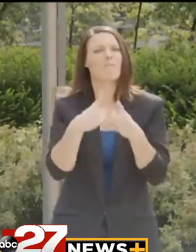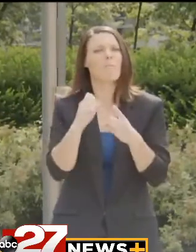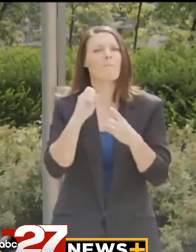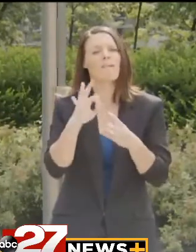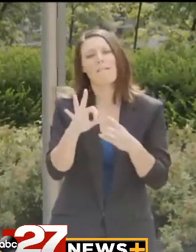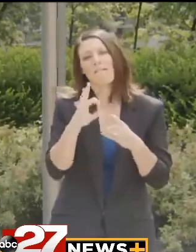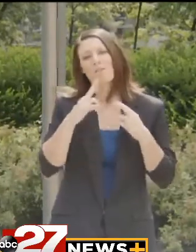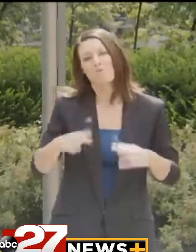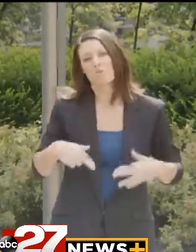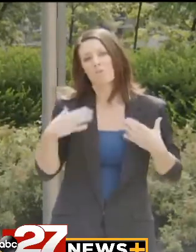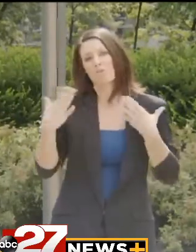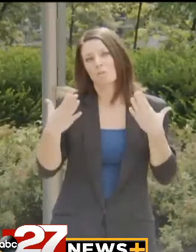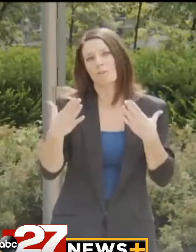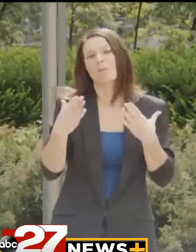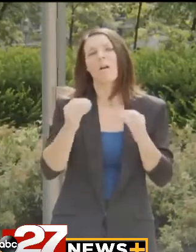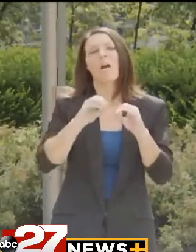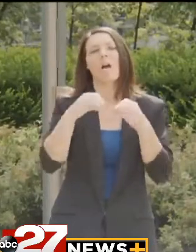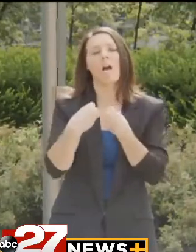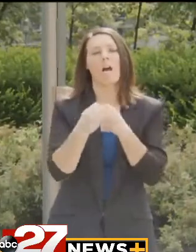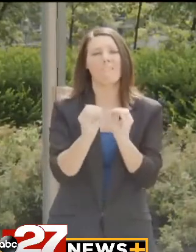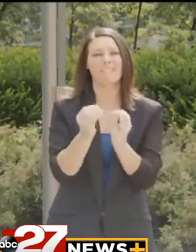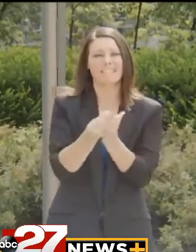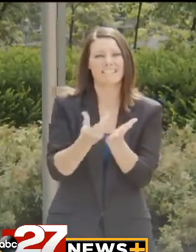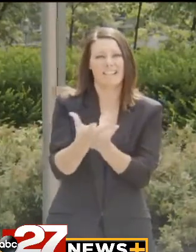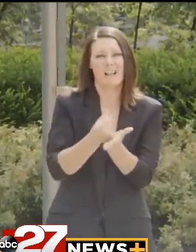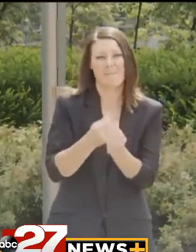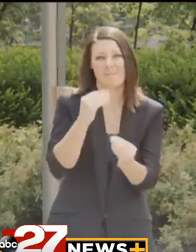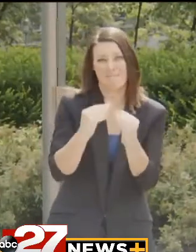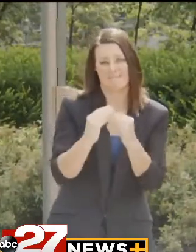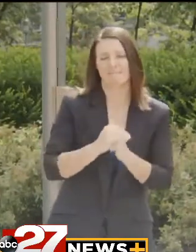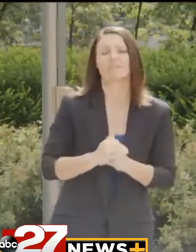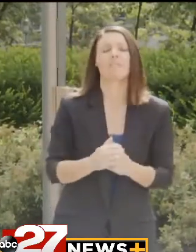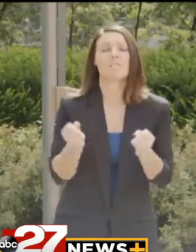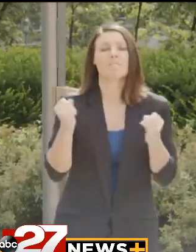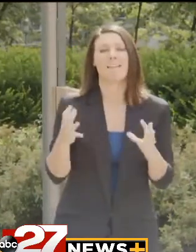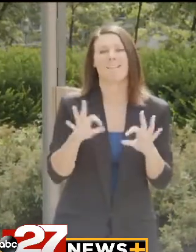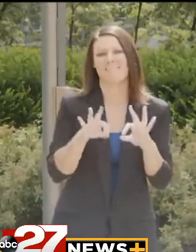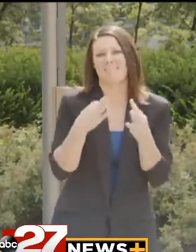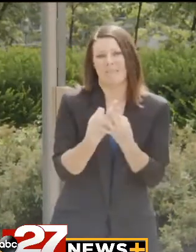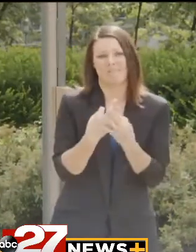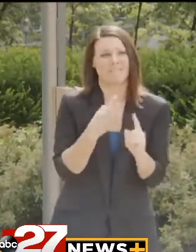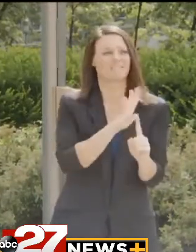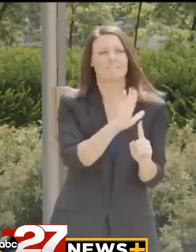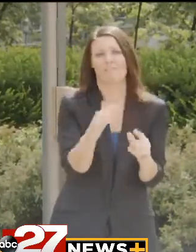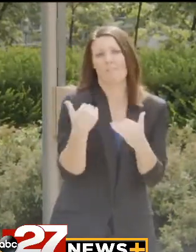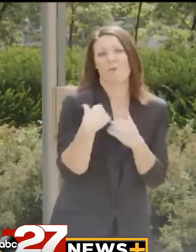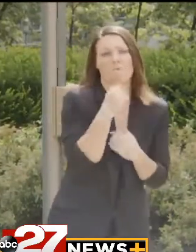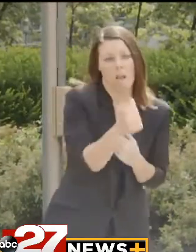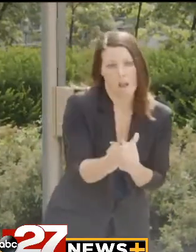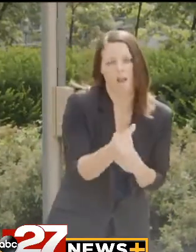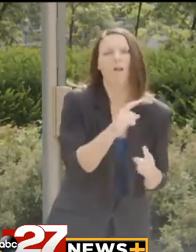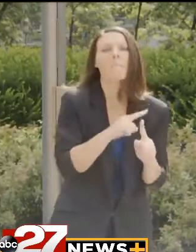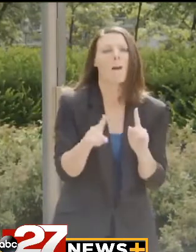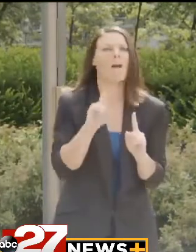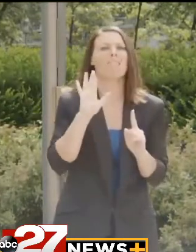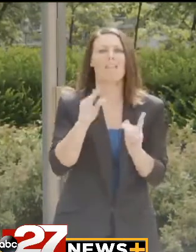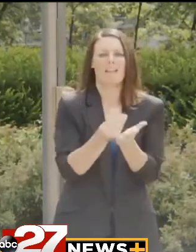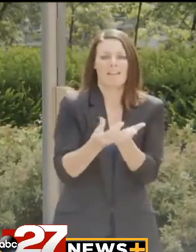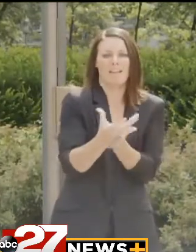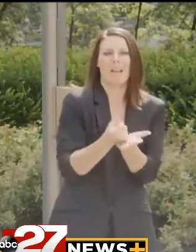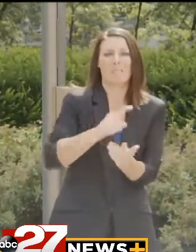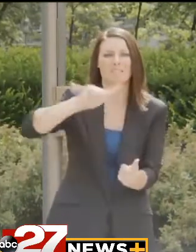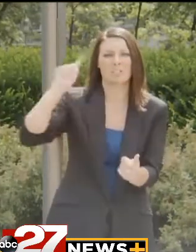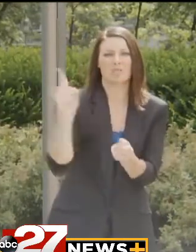Services Office of Income Maintenance. Many families through no fault of their own have seen their incomes decreased